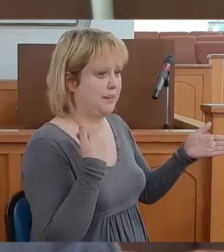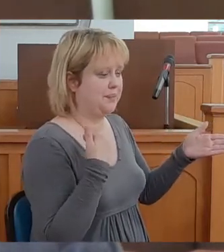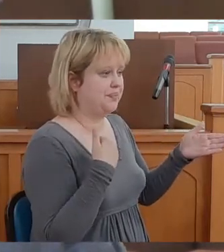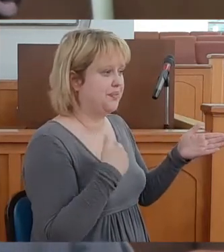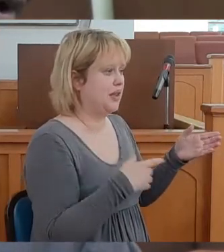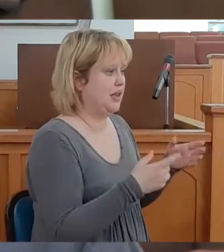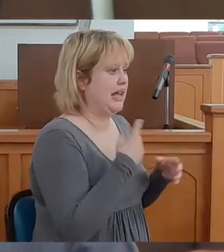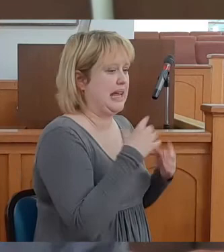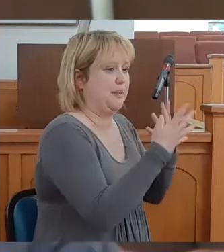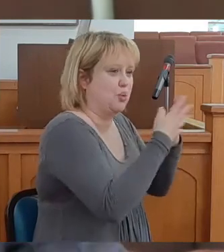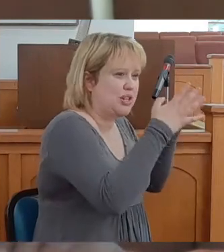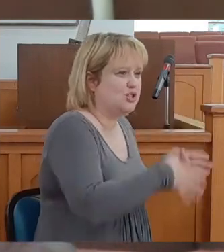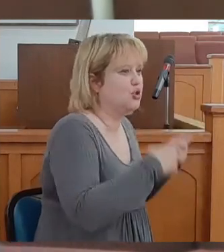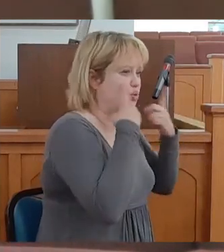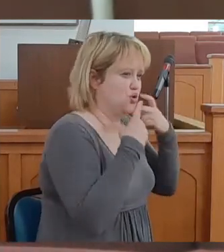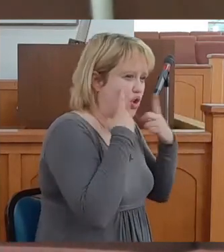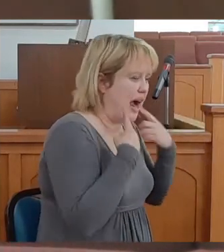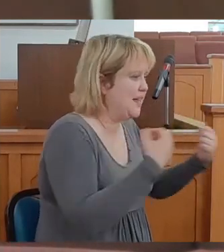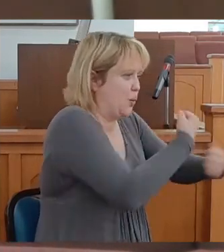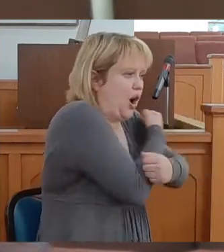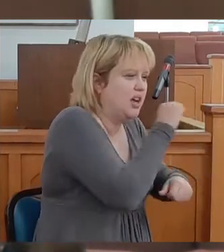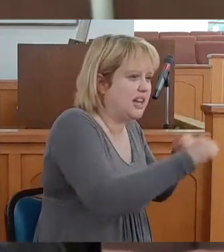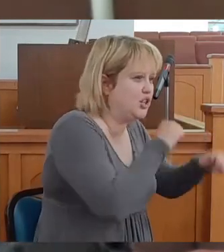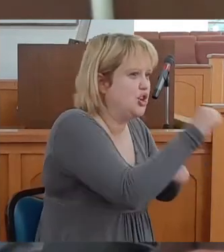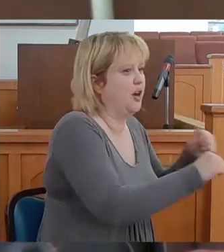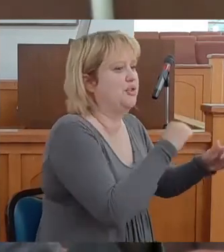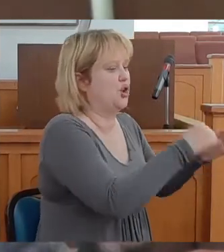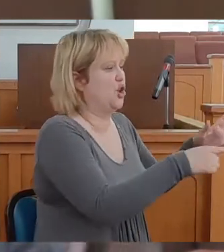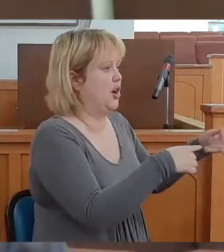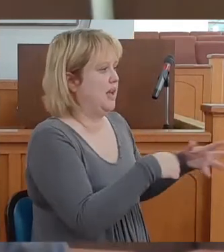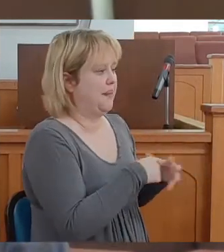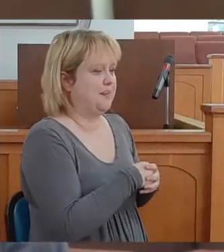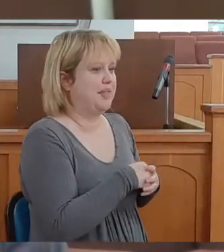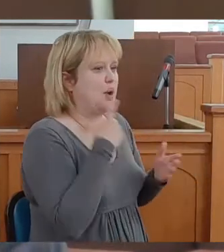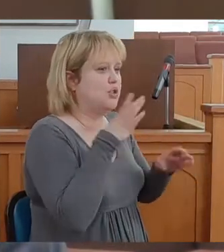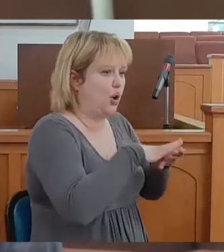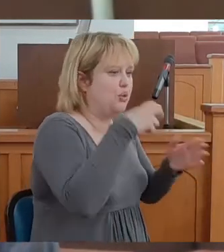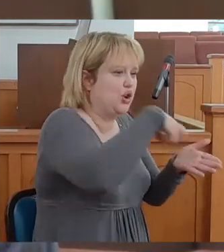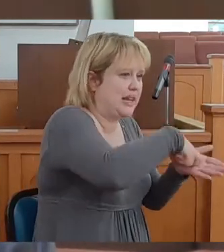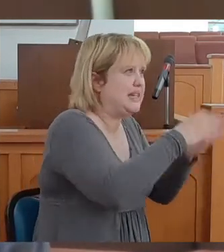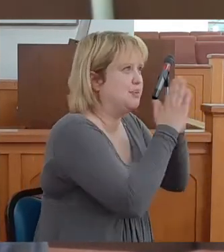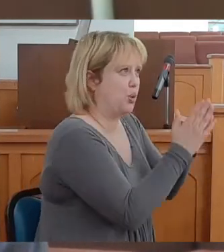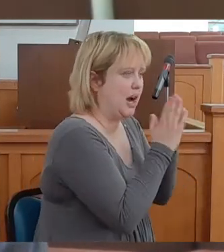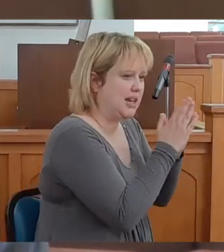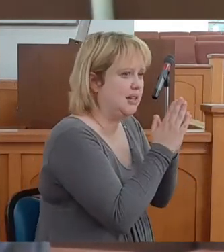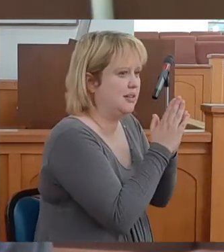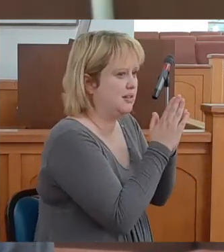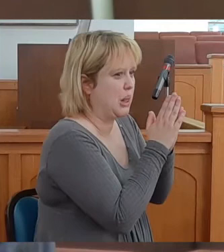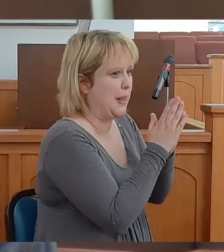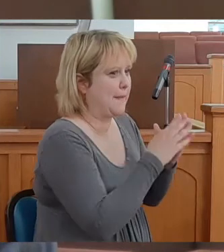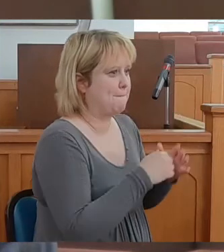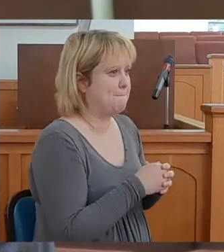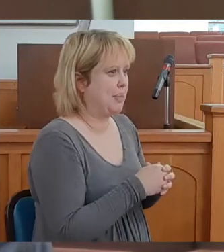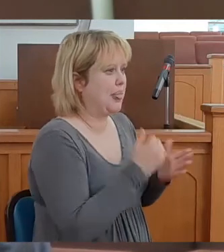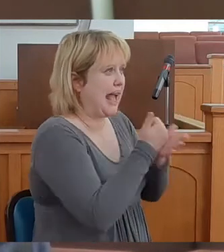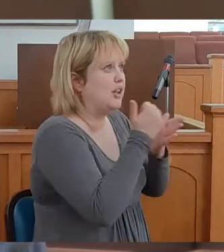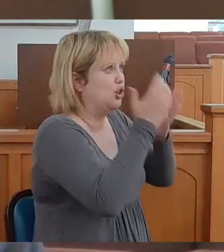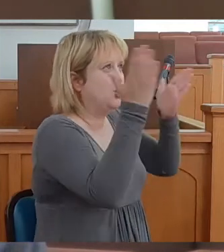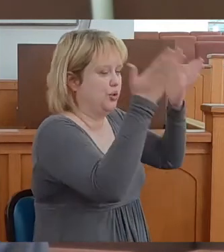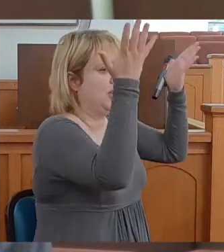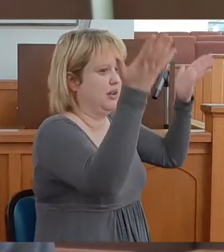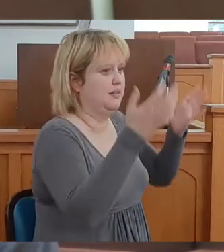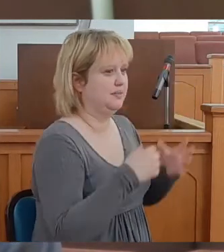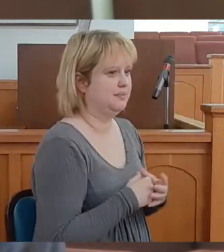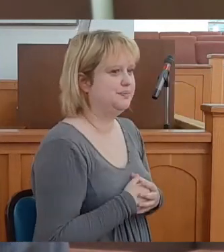Inmates was crying. They was embracing. They was on their knees praying. Again, hallelujah.